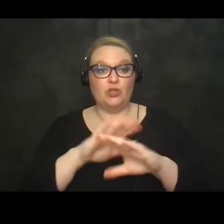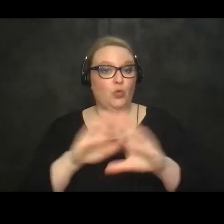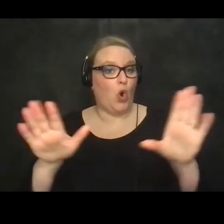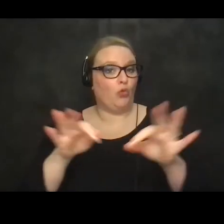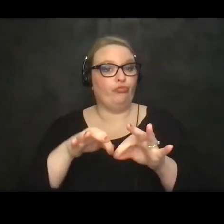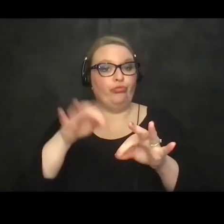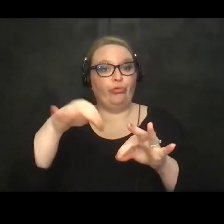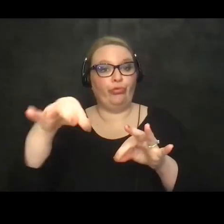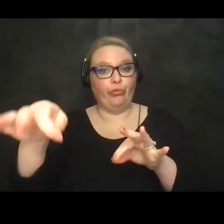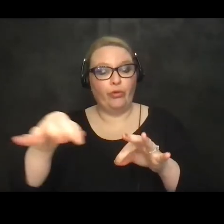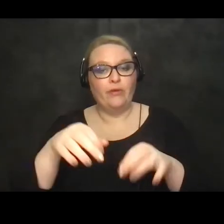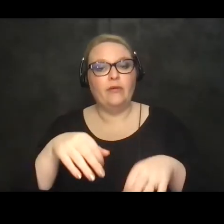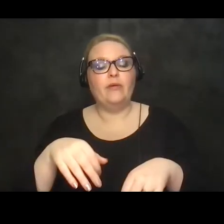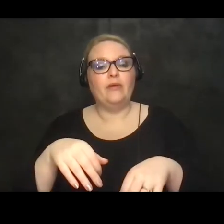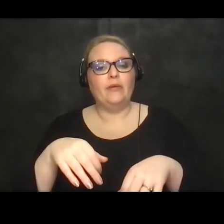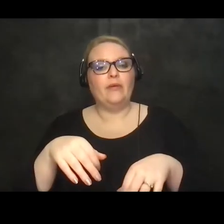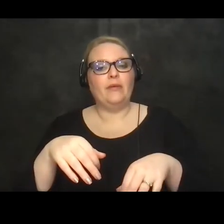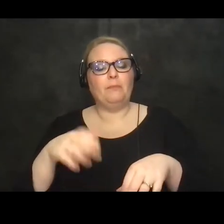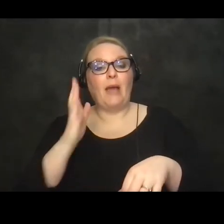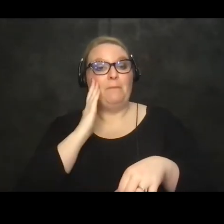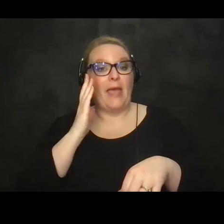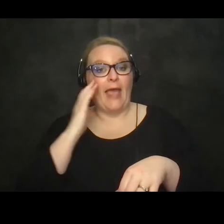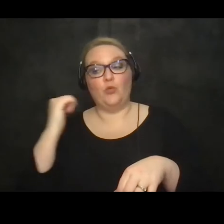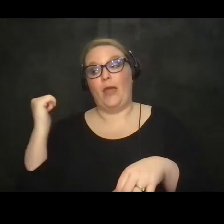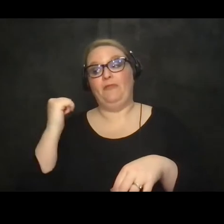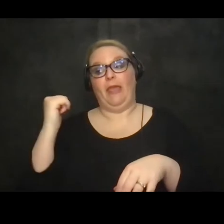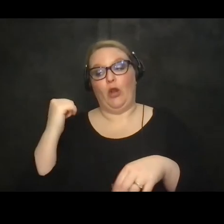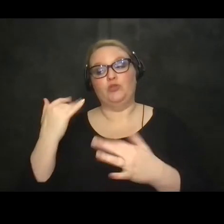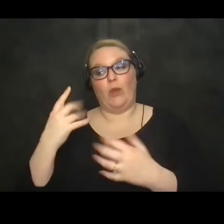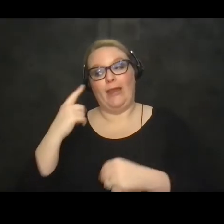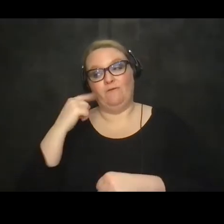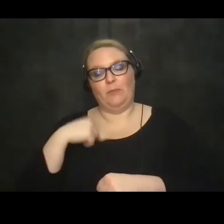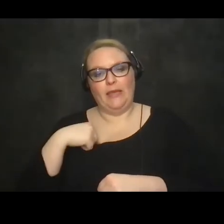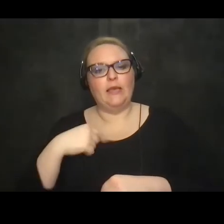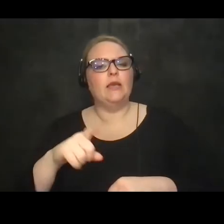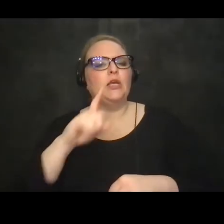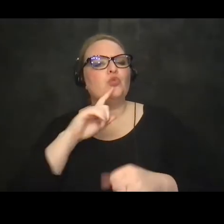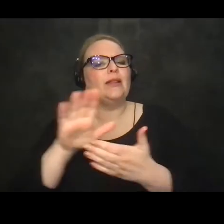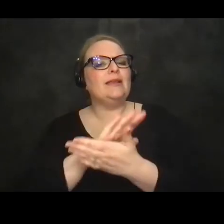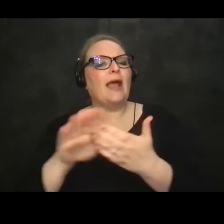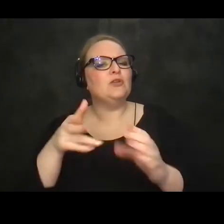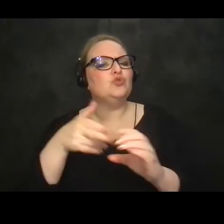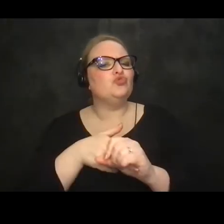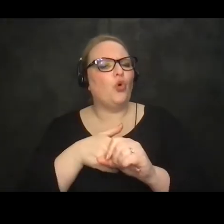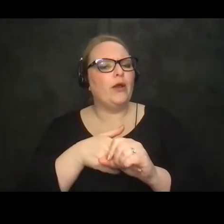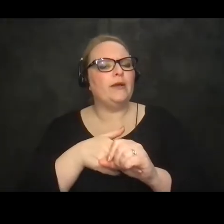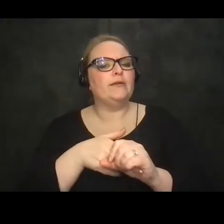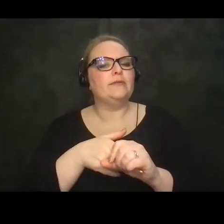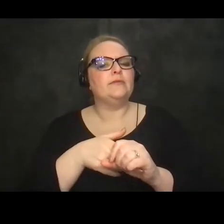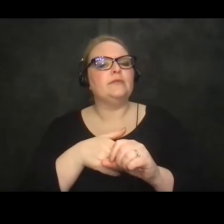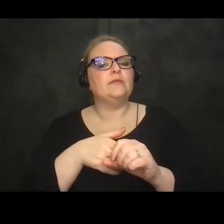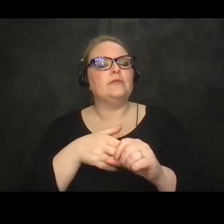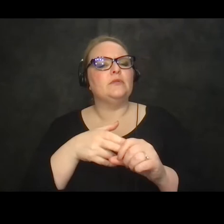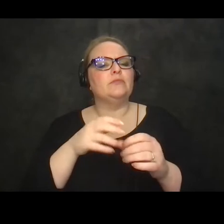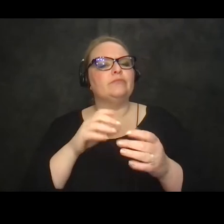because my bed is behind me and it's waiting for me um so it really is very very good to join you um and on behalf of distinct ability